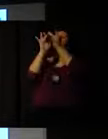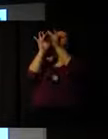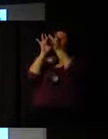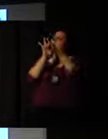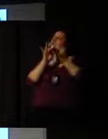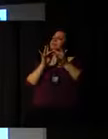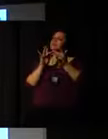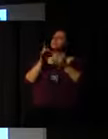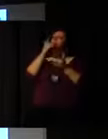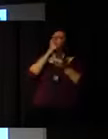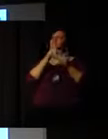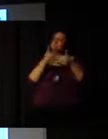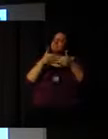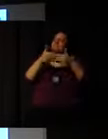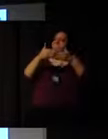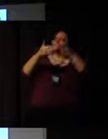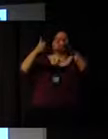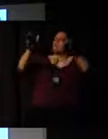doors somewhere else.